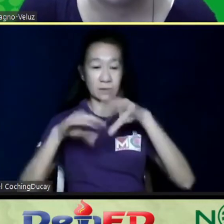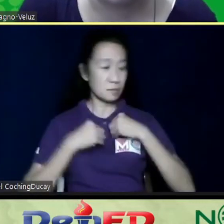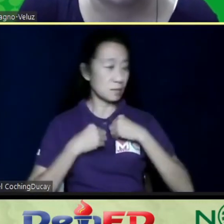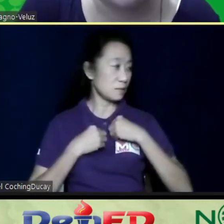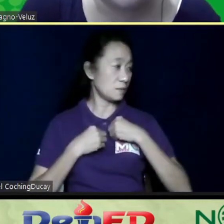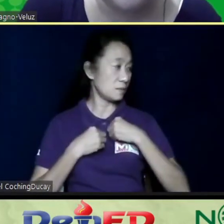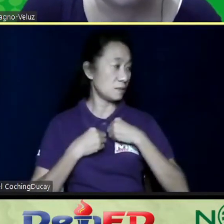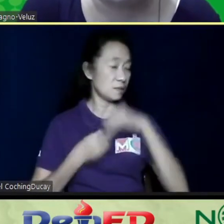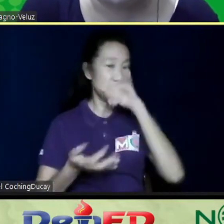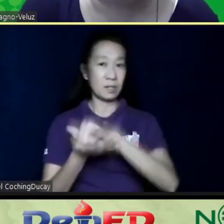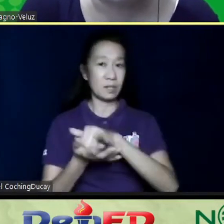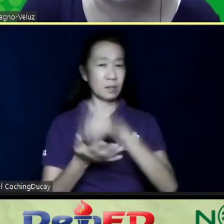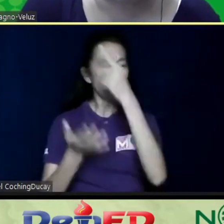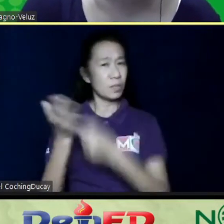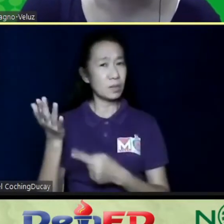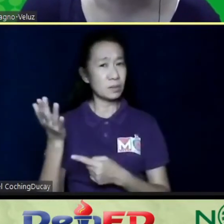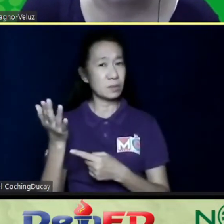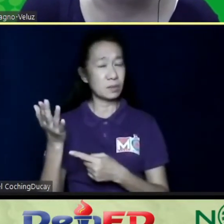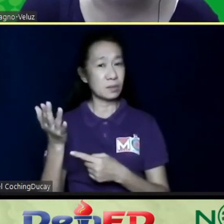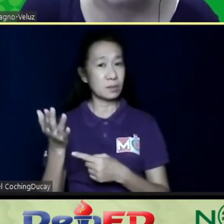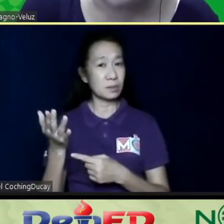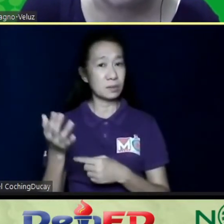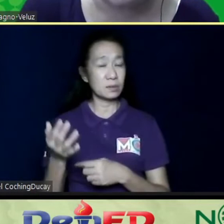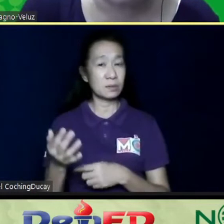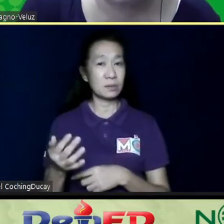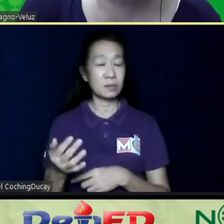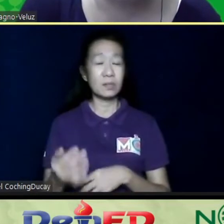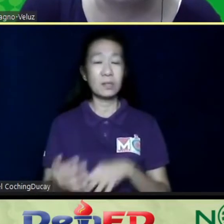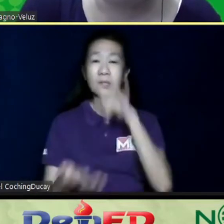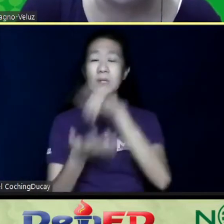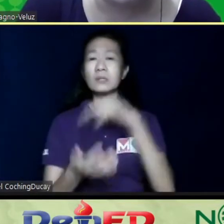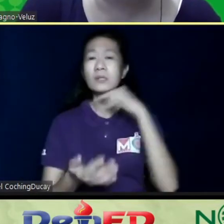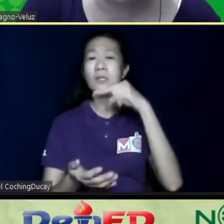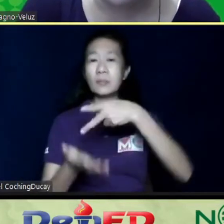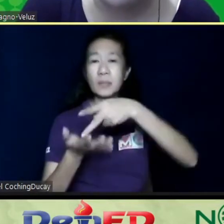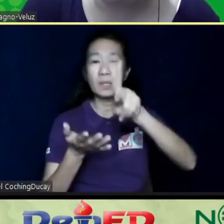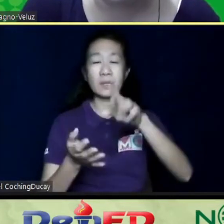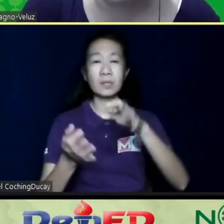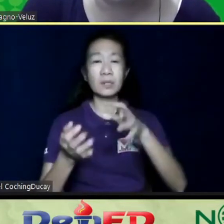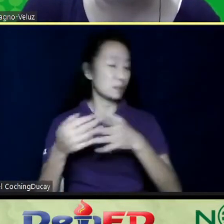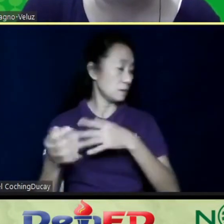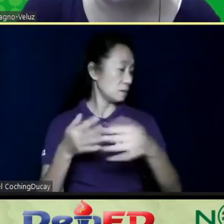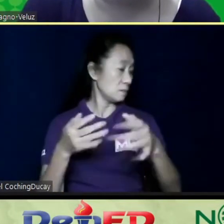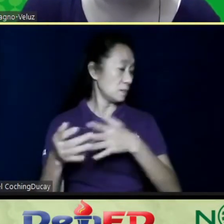na hindi po sila nababayaran. So even if they have